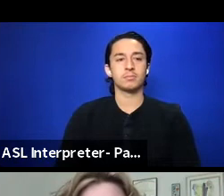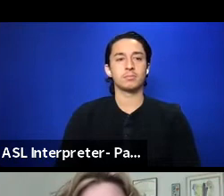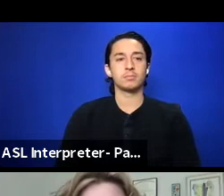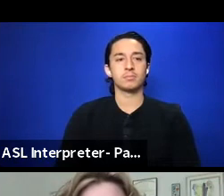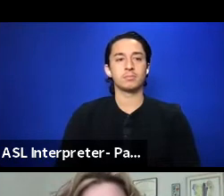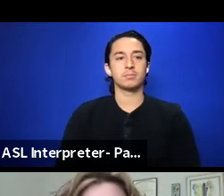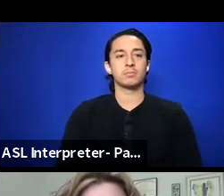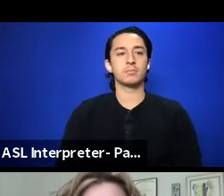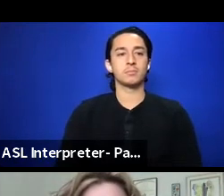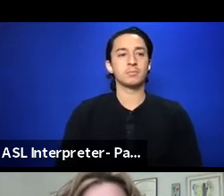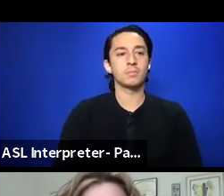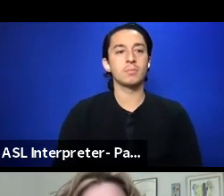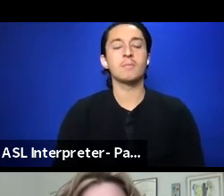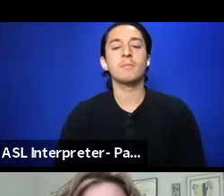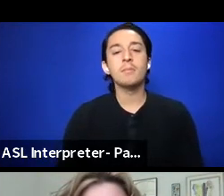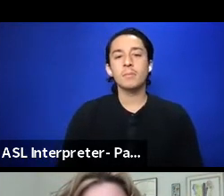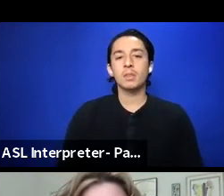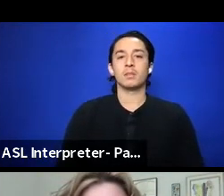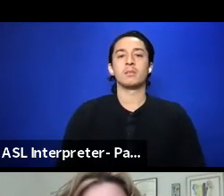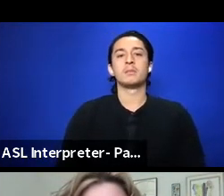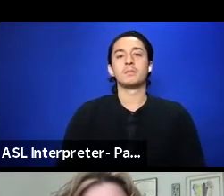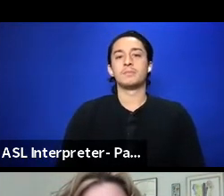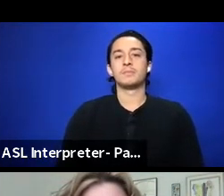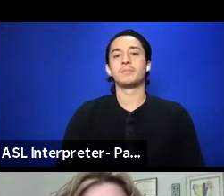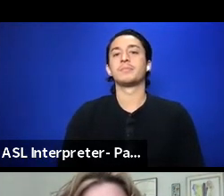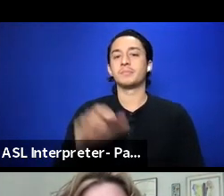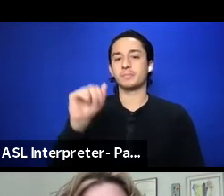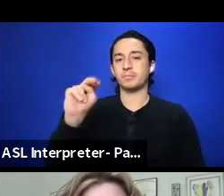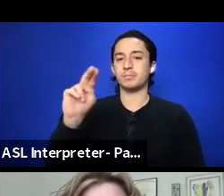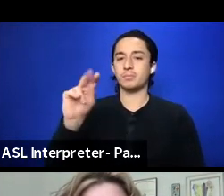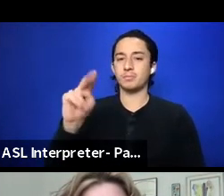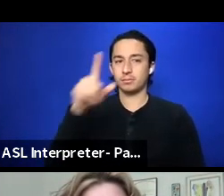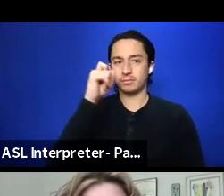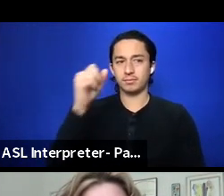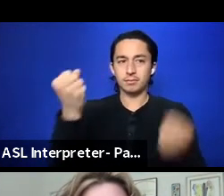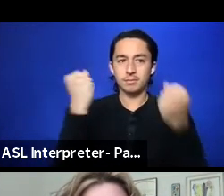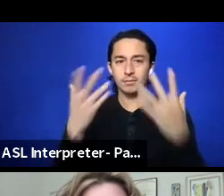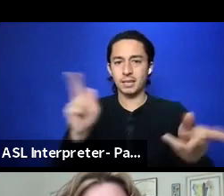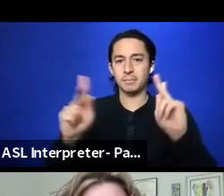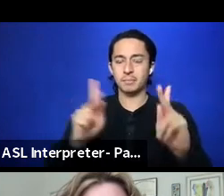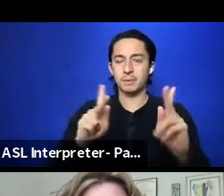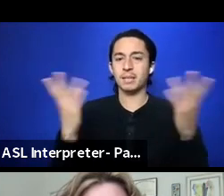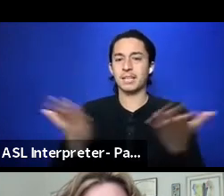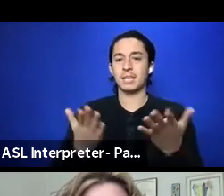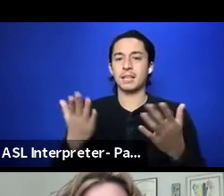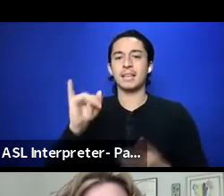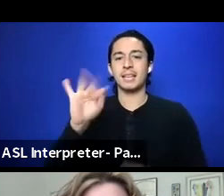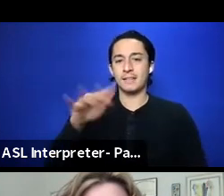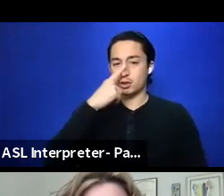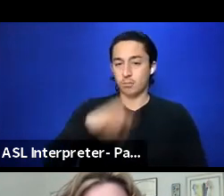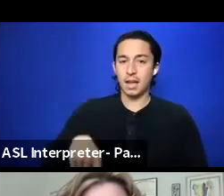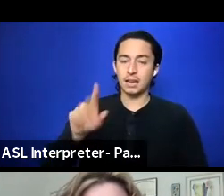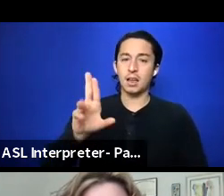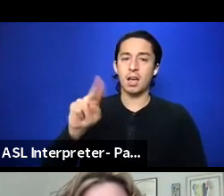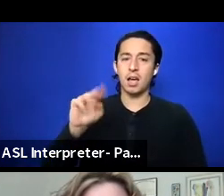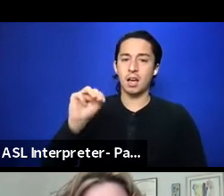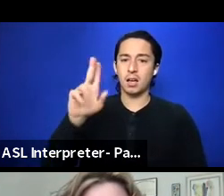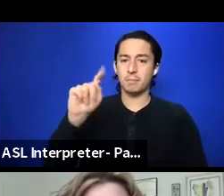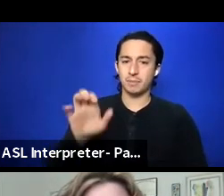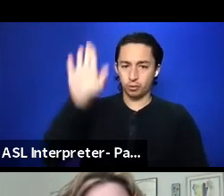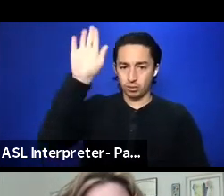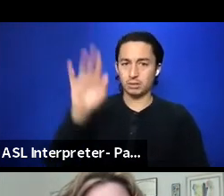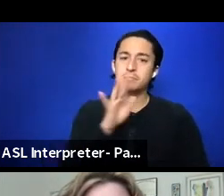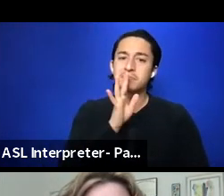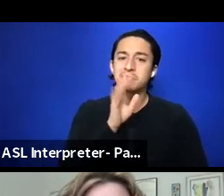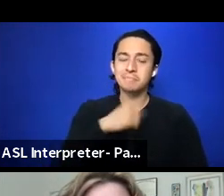And, and, and just because I can't, if, because we have a lot of folks in here, but let's kind of just rather, if you can unmute and throw it out, and it might make it too